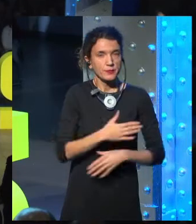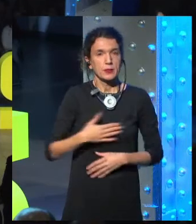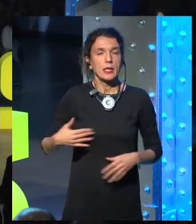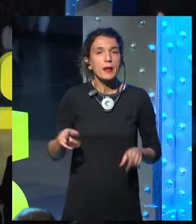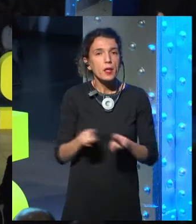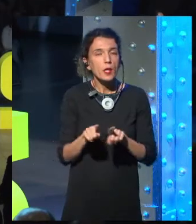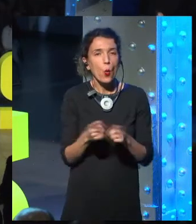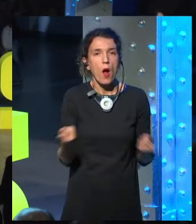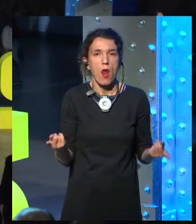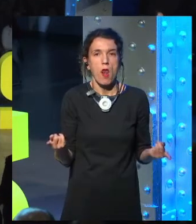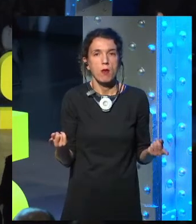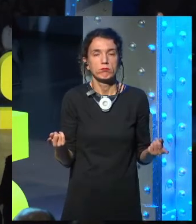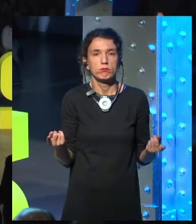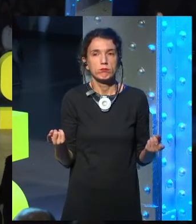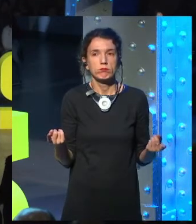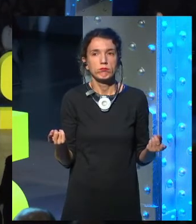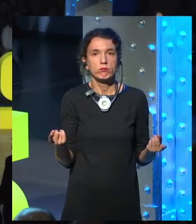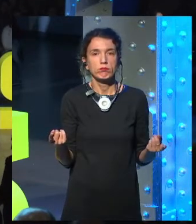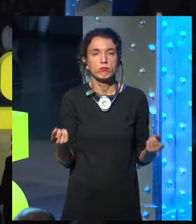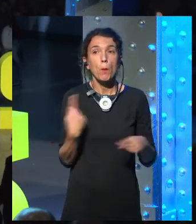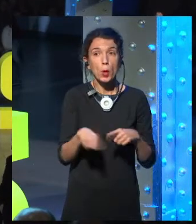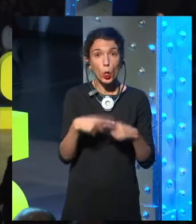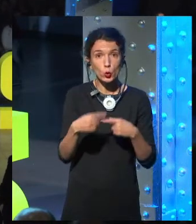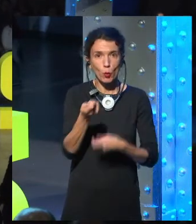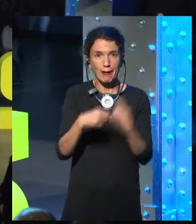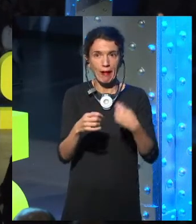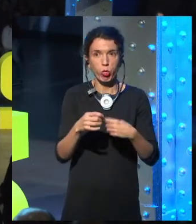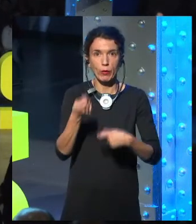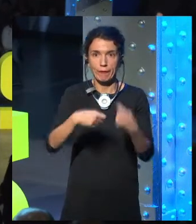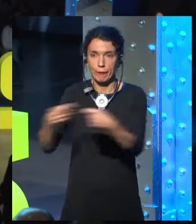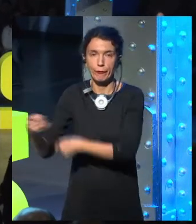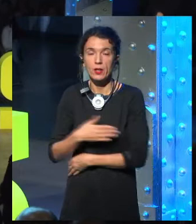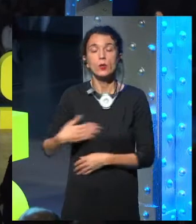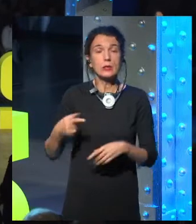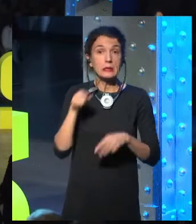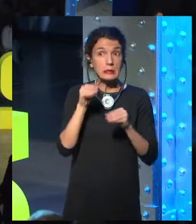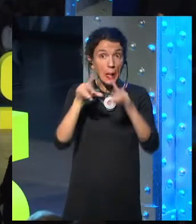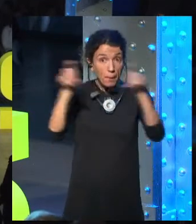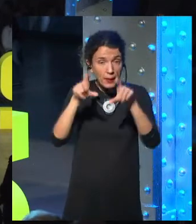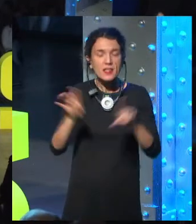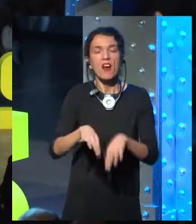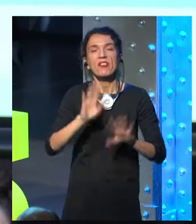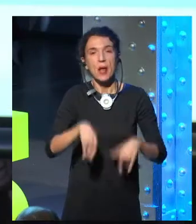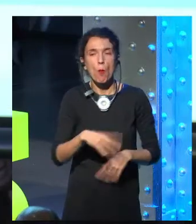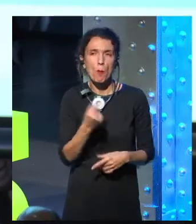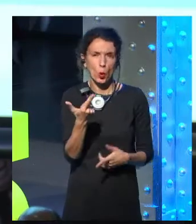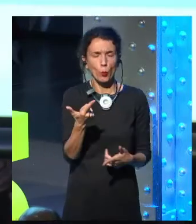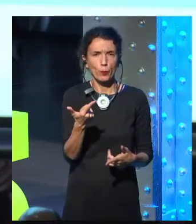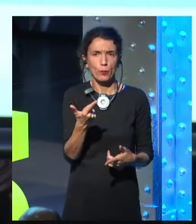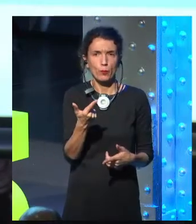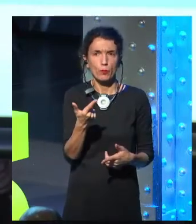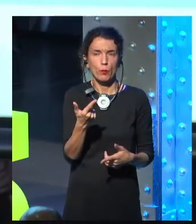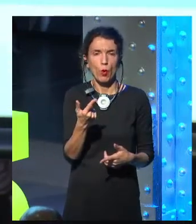implement offline support. And this means that one day the server went down and the connected